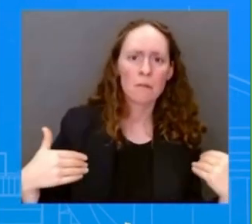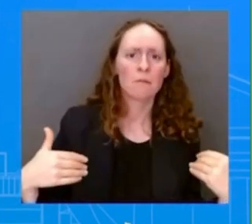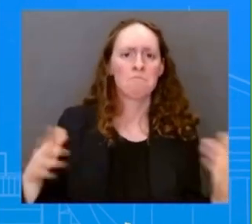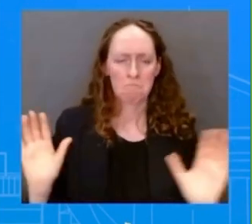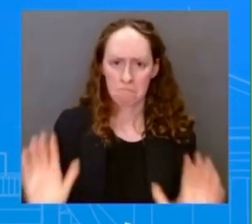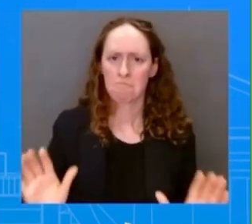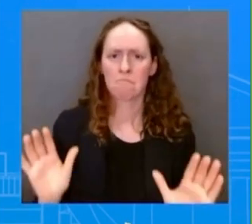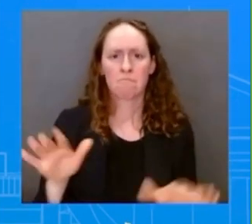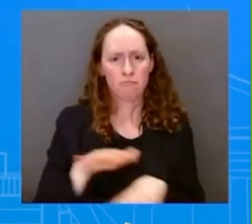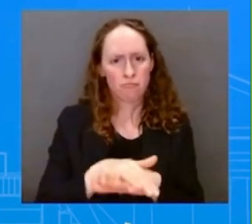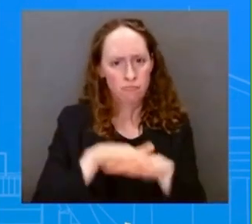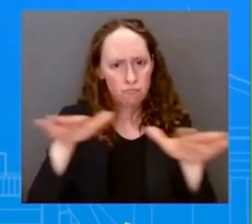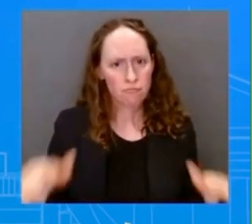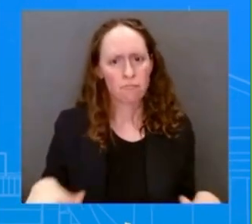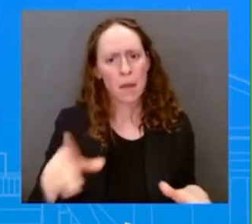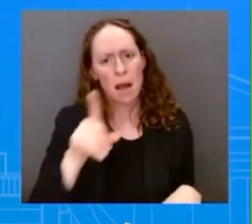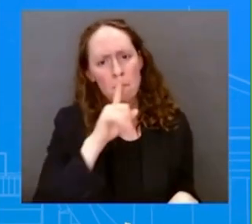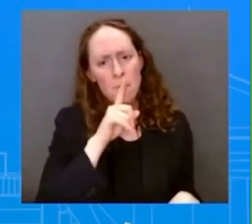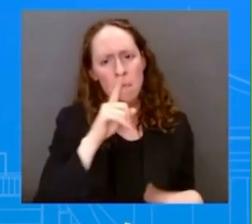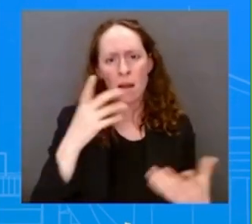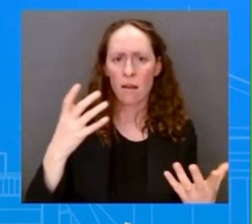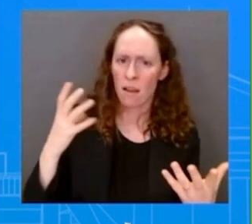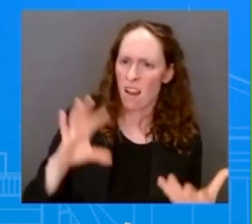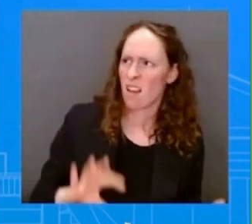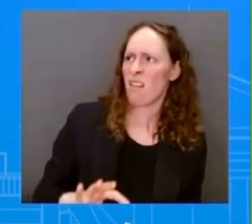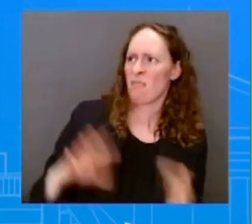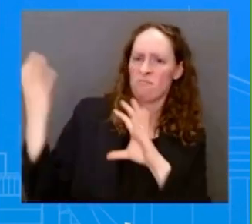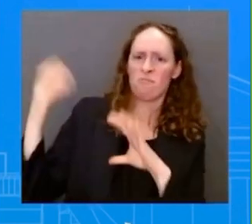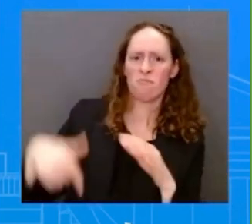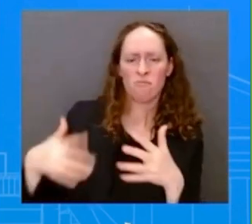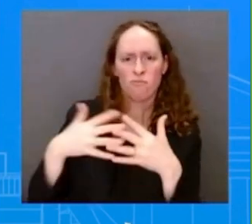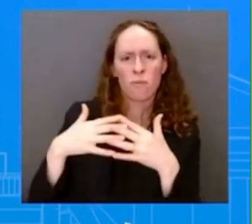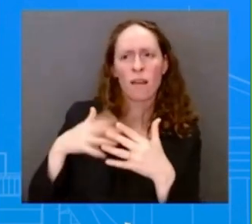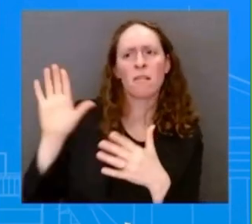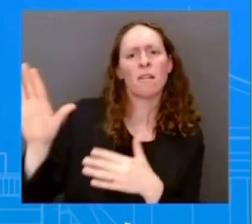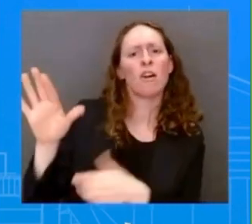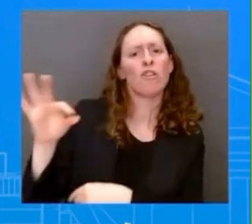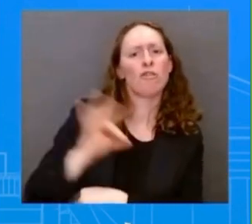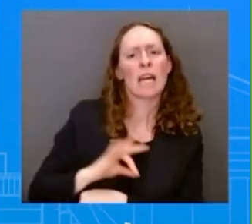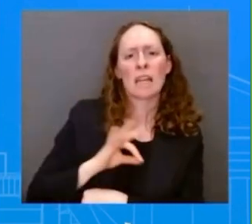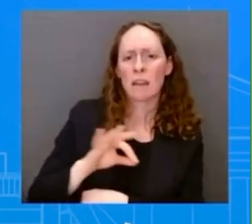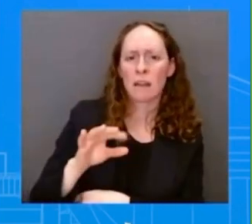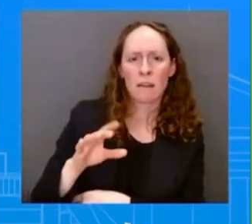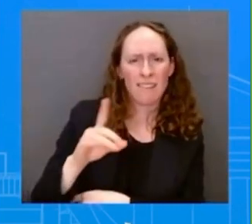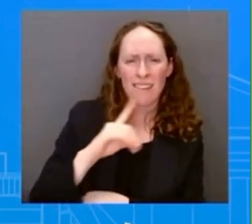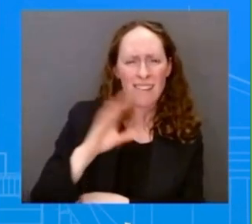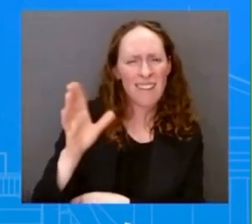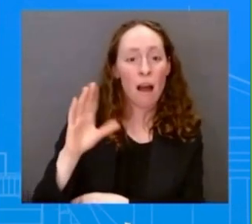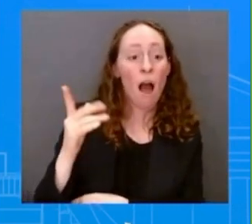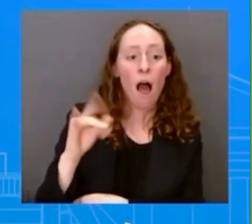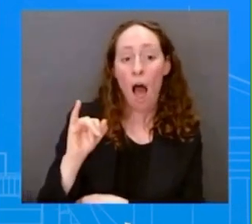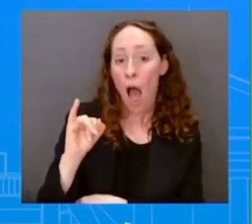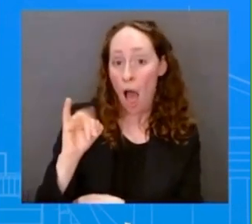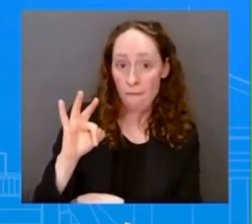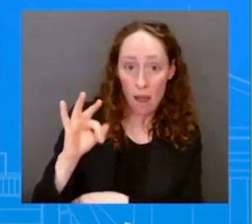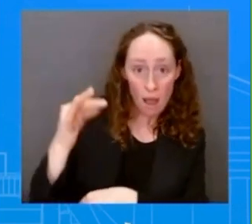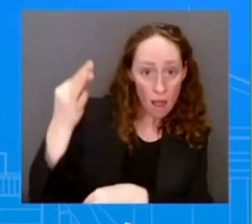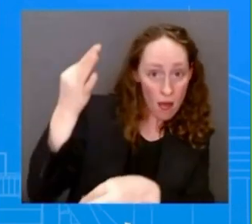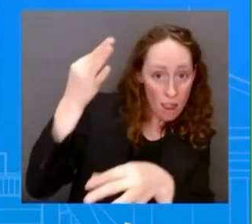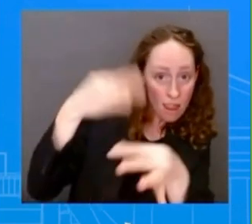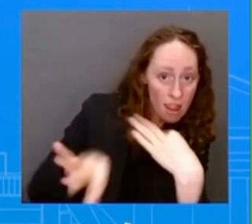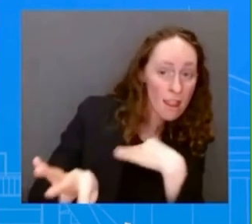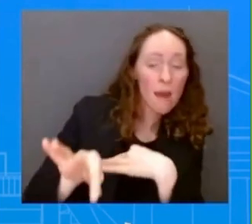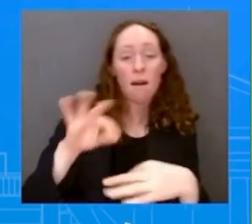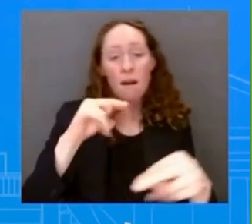negotiable. We've been very clear about that. We should do that without conditions. Republicans and Democrats joined together in the last administration